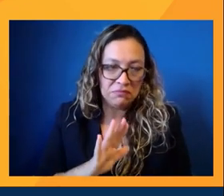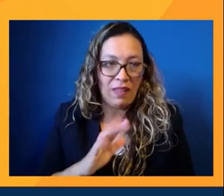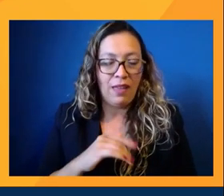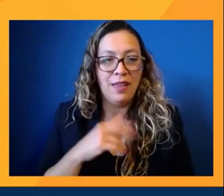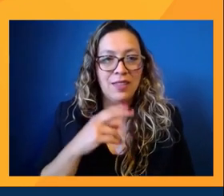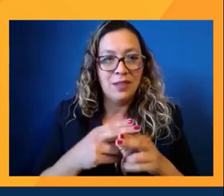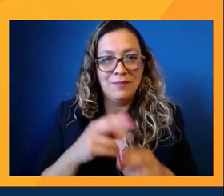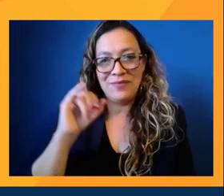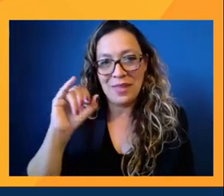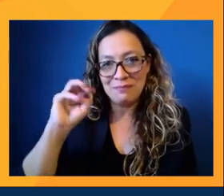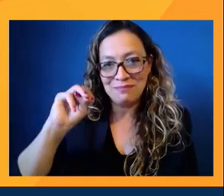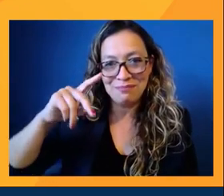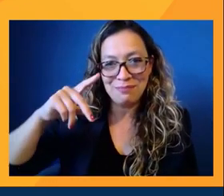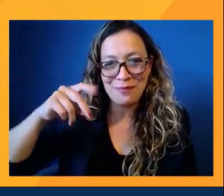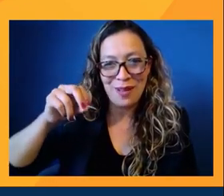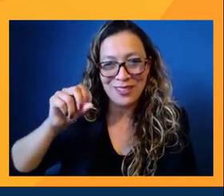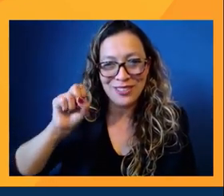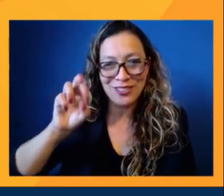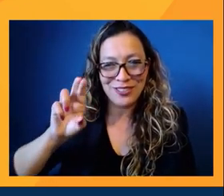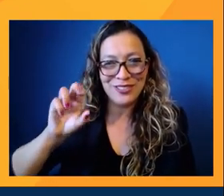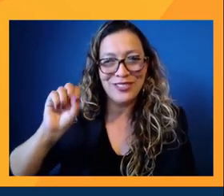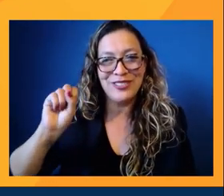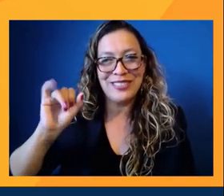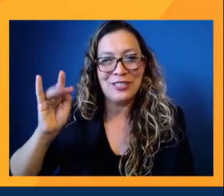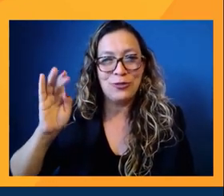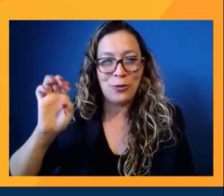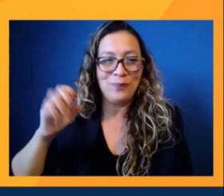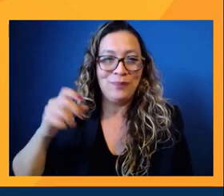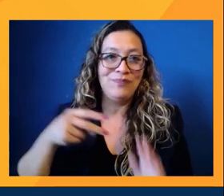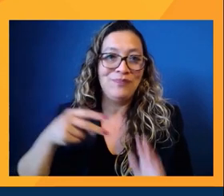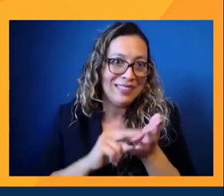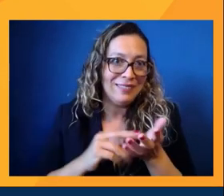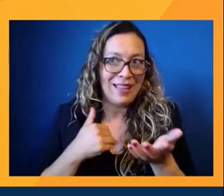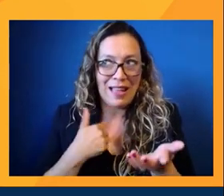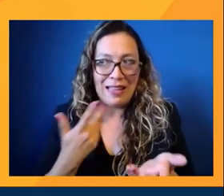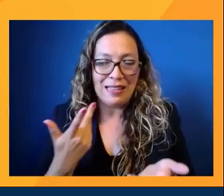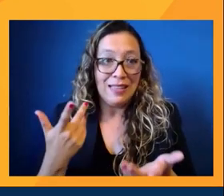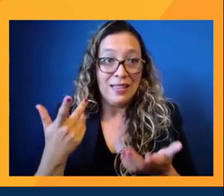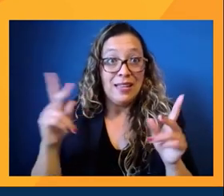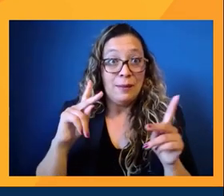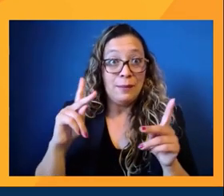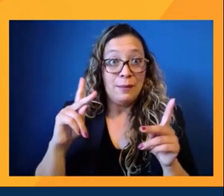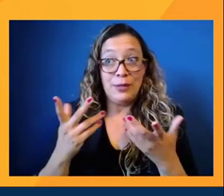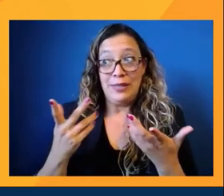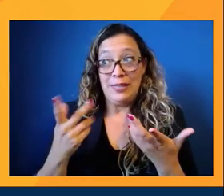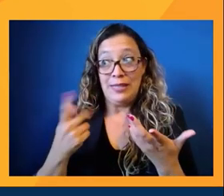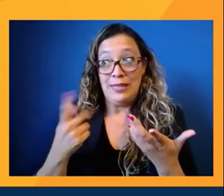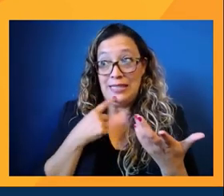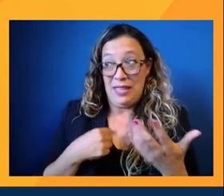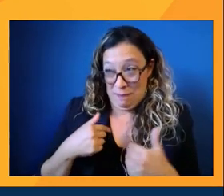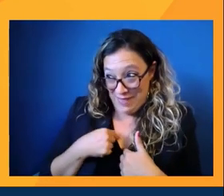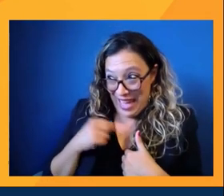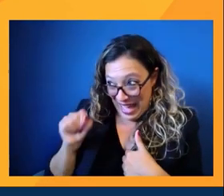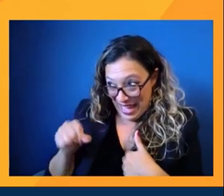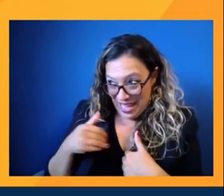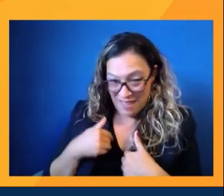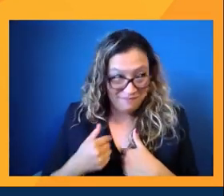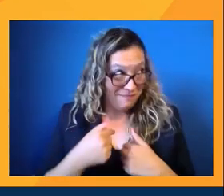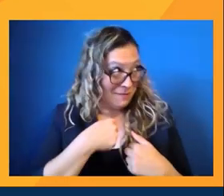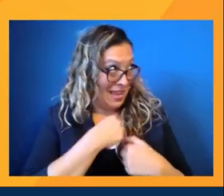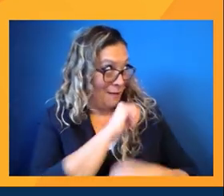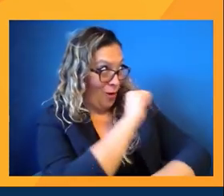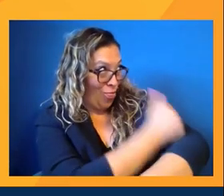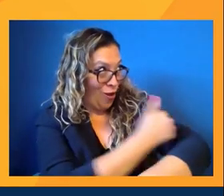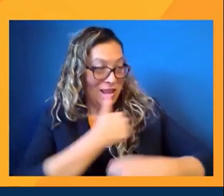syndrome, right? I have submissions all the time from people and I'm like, who am I to tell you that your work isn't good enough, right? I can't. Obviously, you